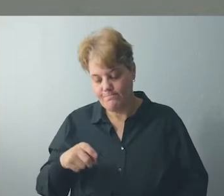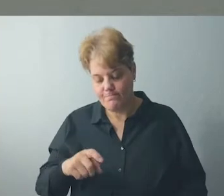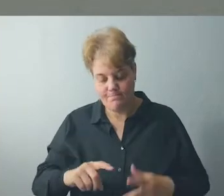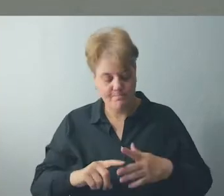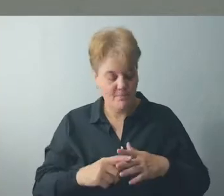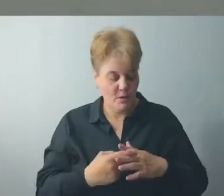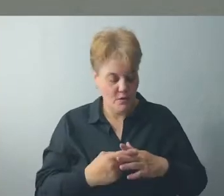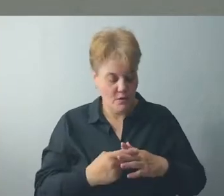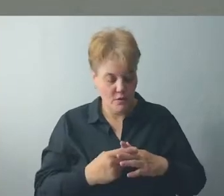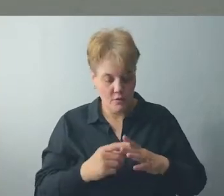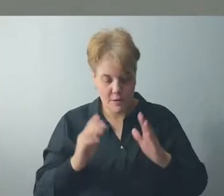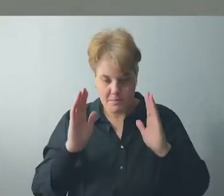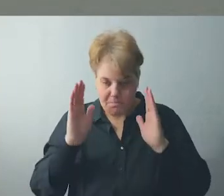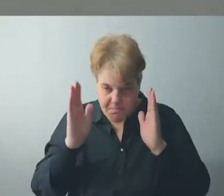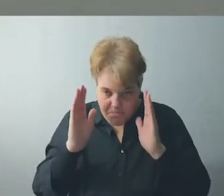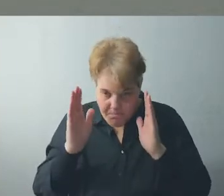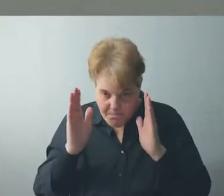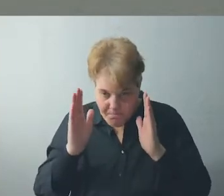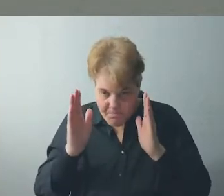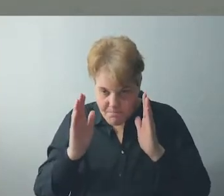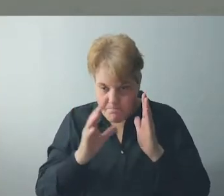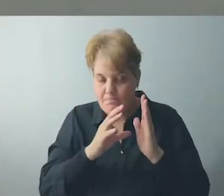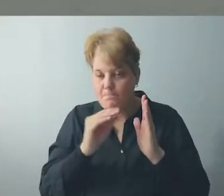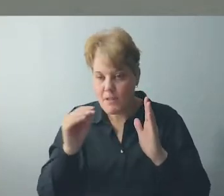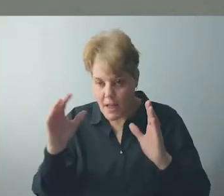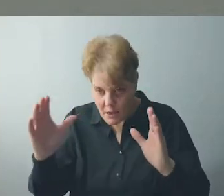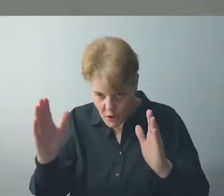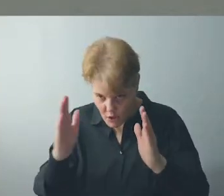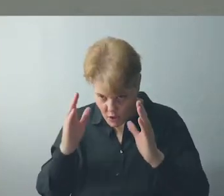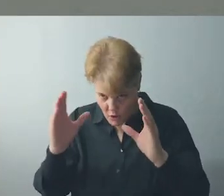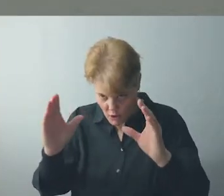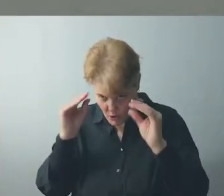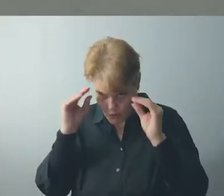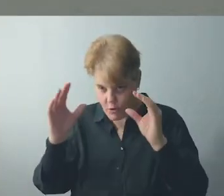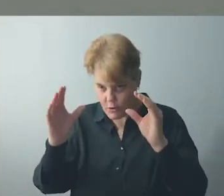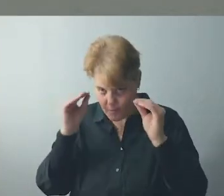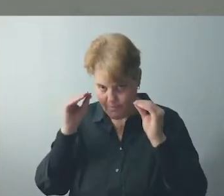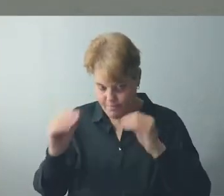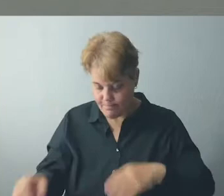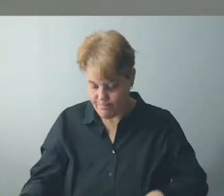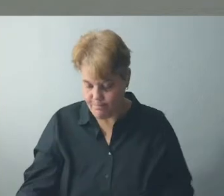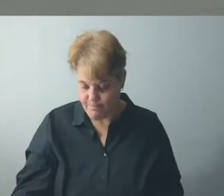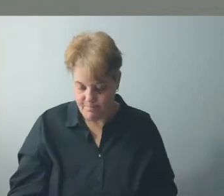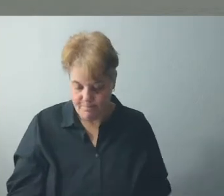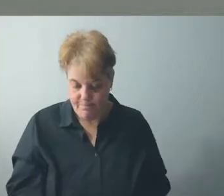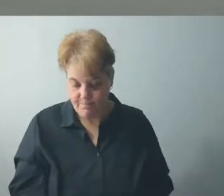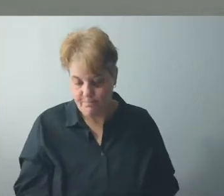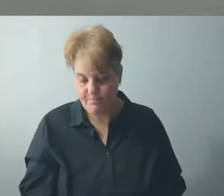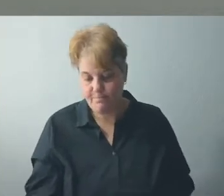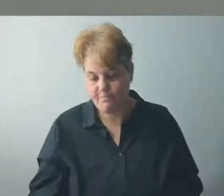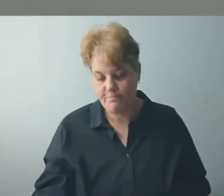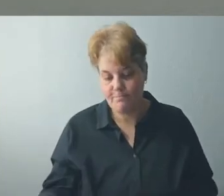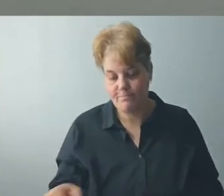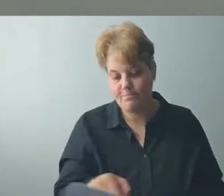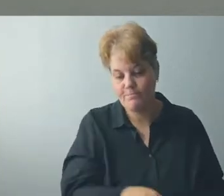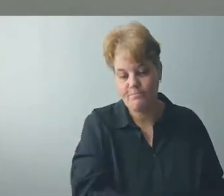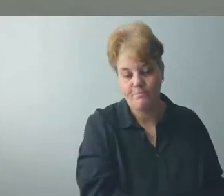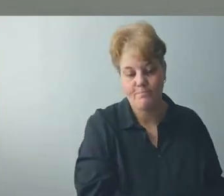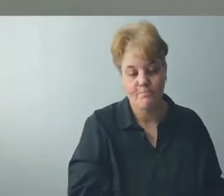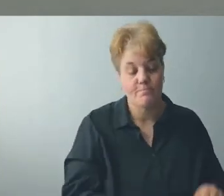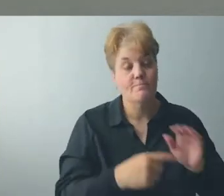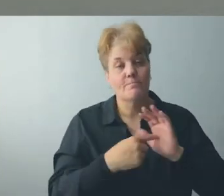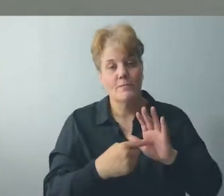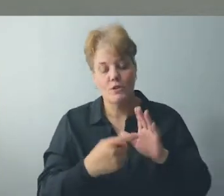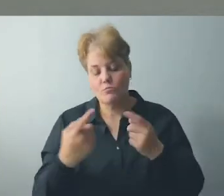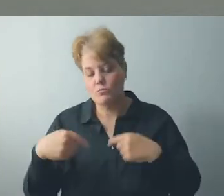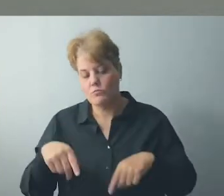This is where I have to start listening so that I can learn from others. Let me give you an illustration that Jewish teenager Anne